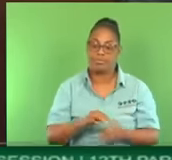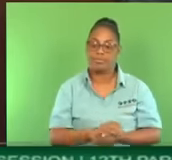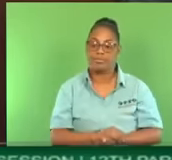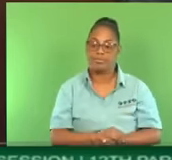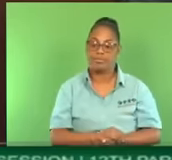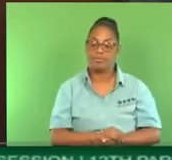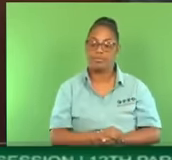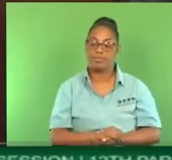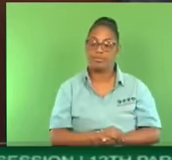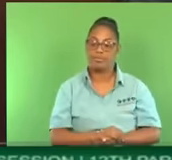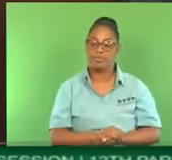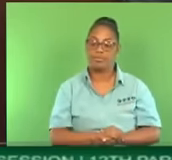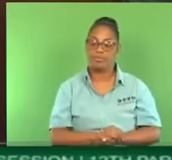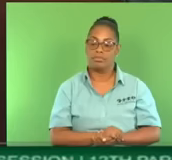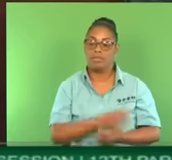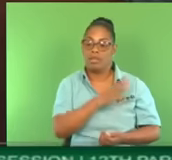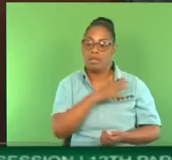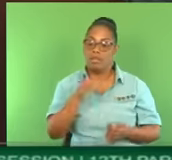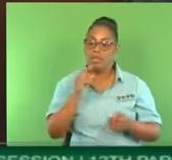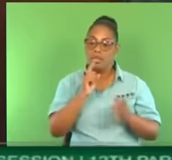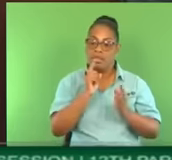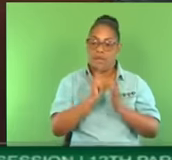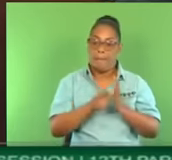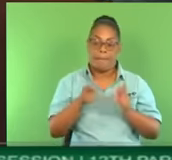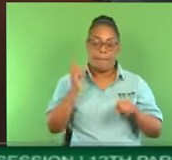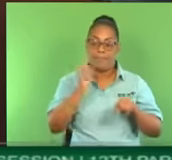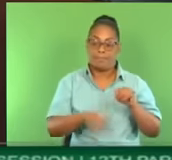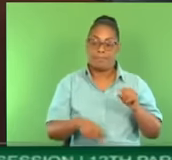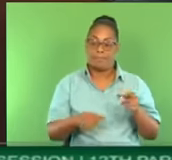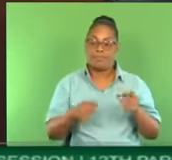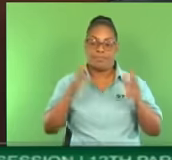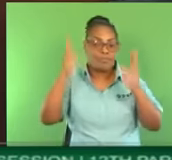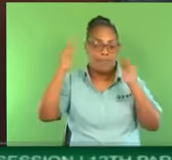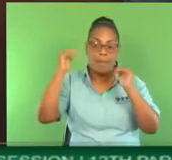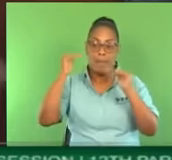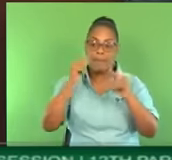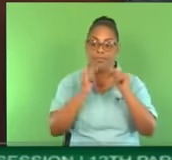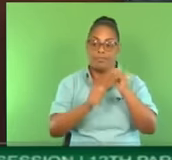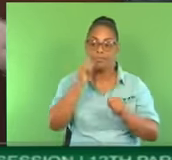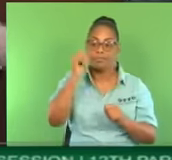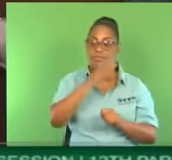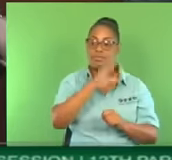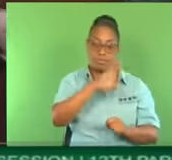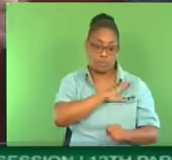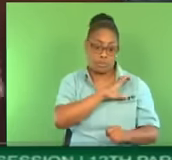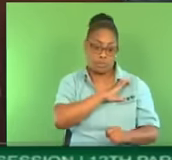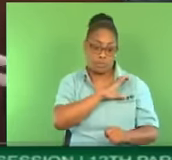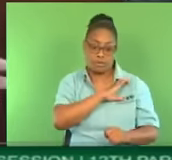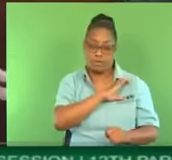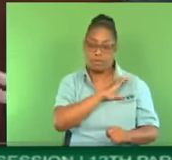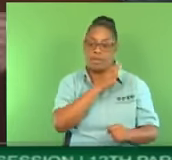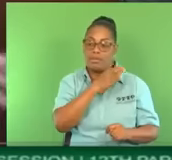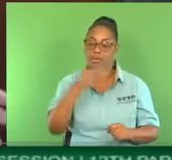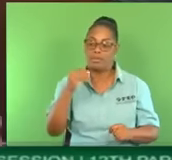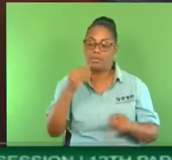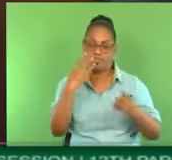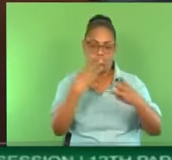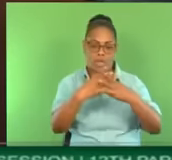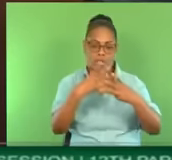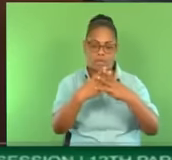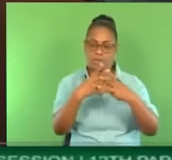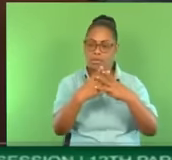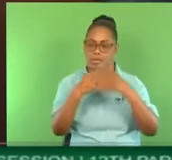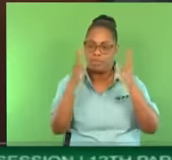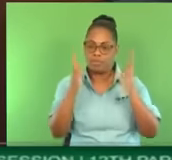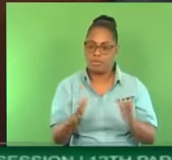And you cannot expect, Madam Speaker, Trinidad and Tobago police officers and prison officers to work in this environment.